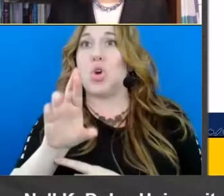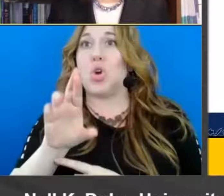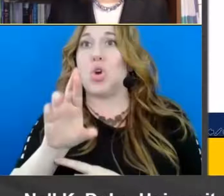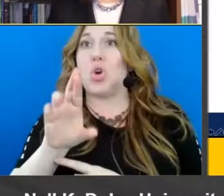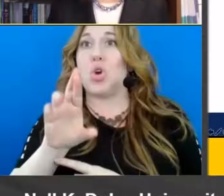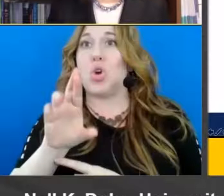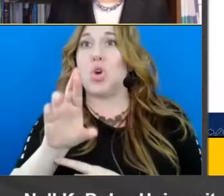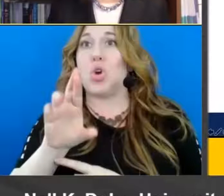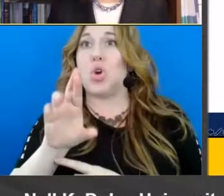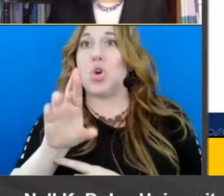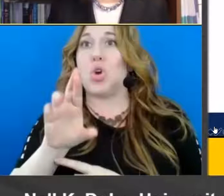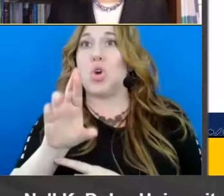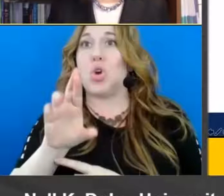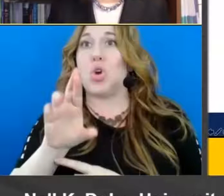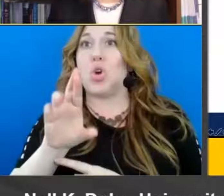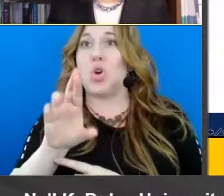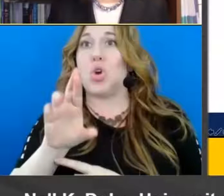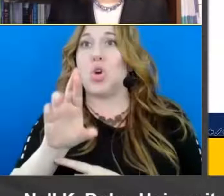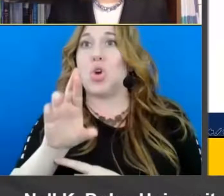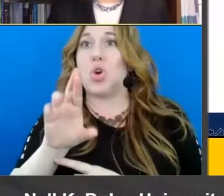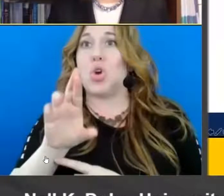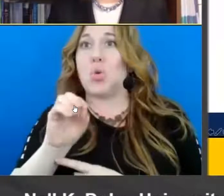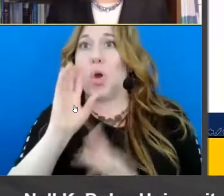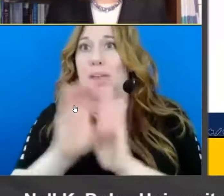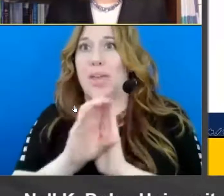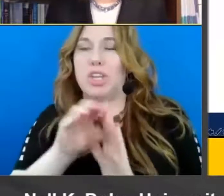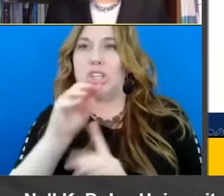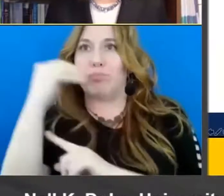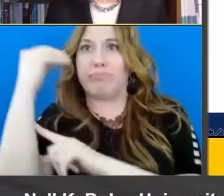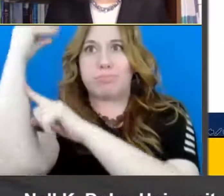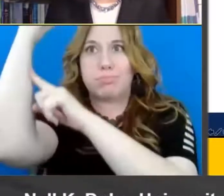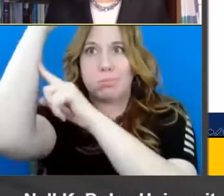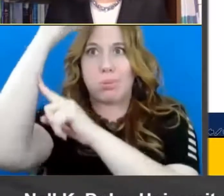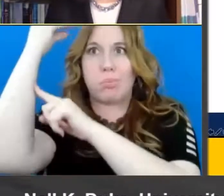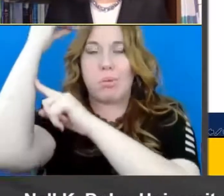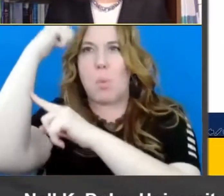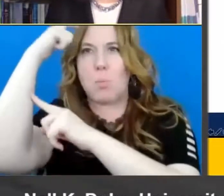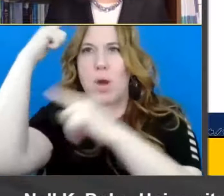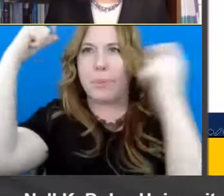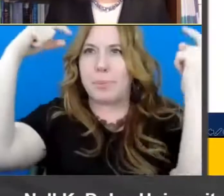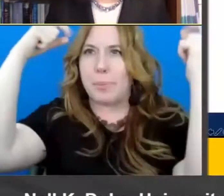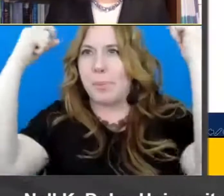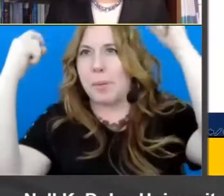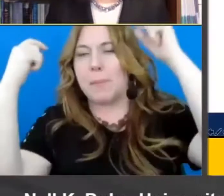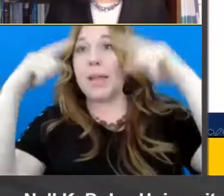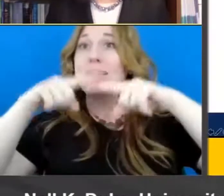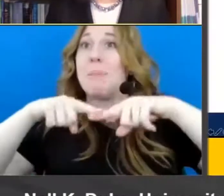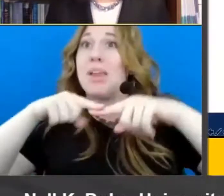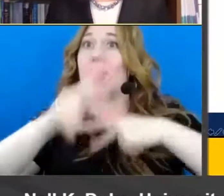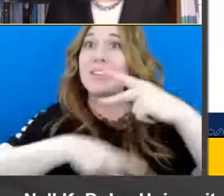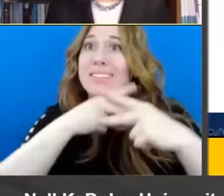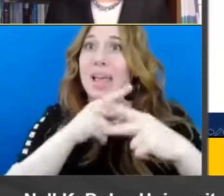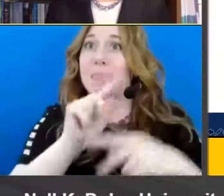genre it is they're going to help they'll they'll understand it a lot more effectively brain activity depending on the text genre being read